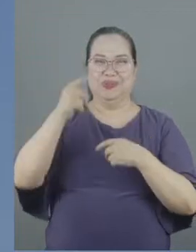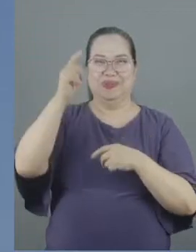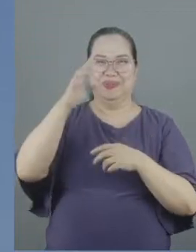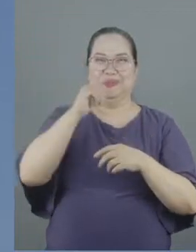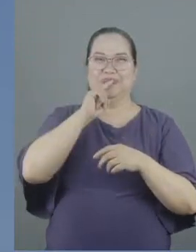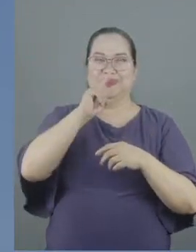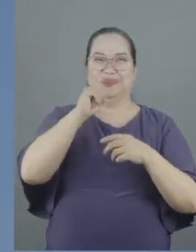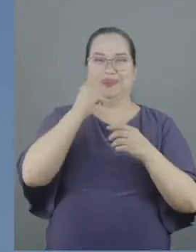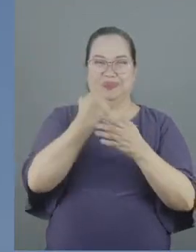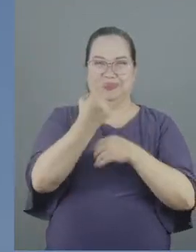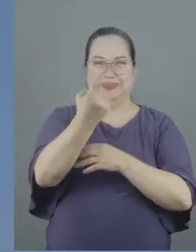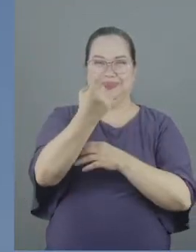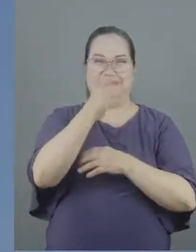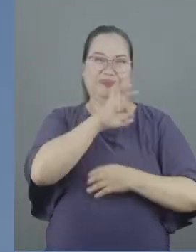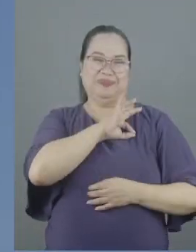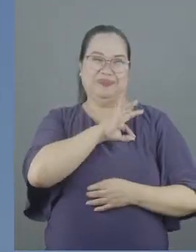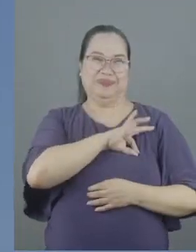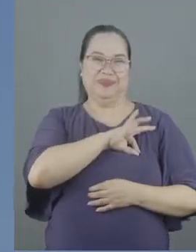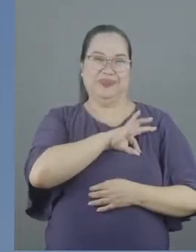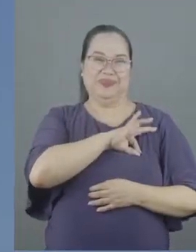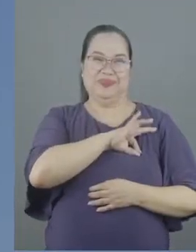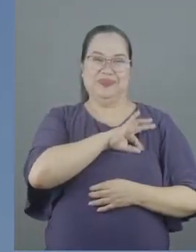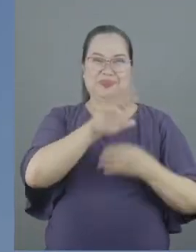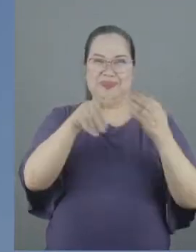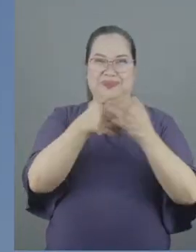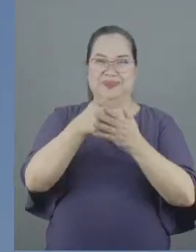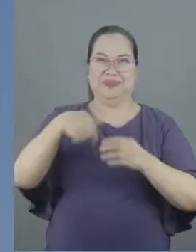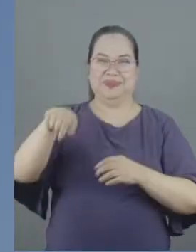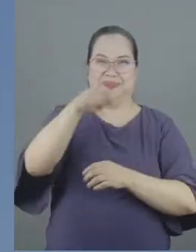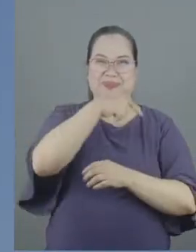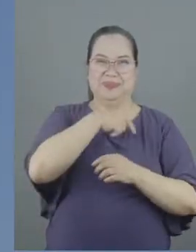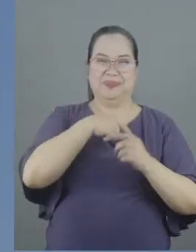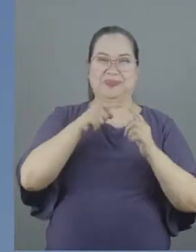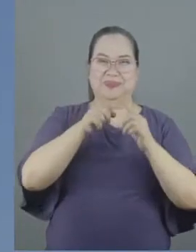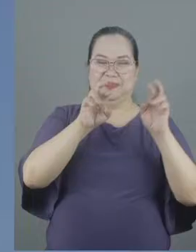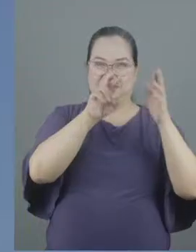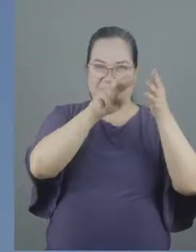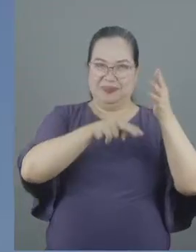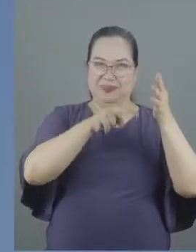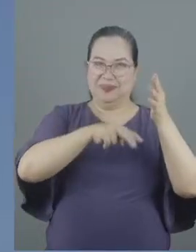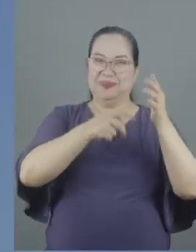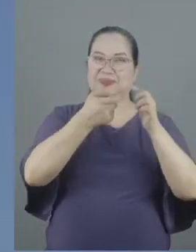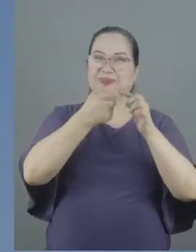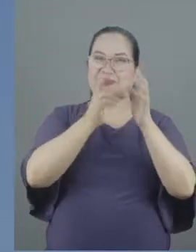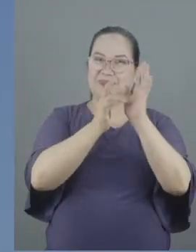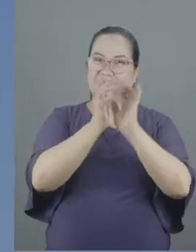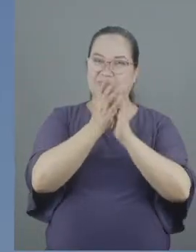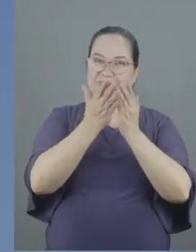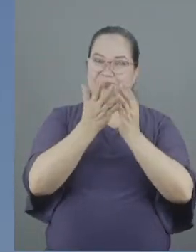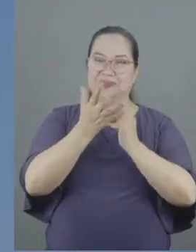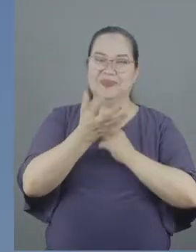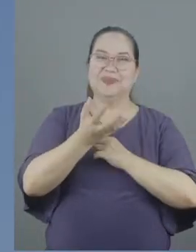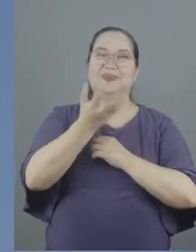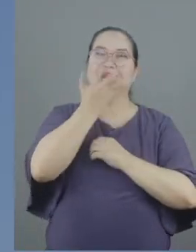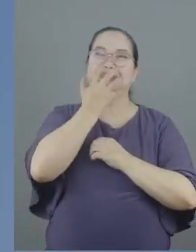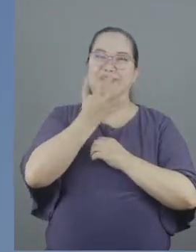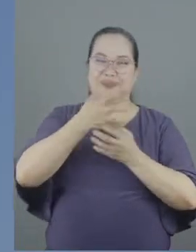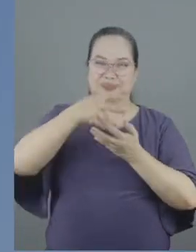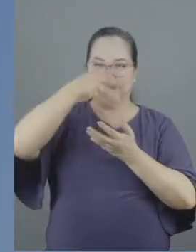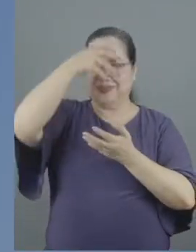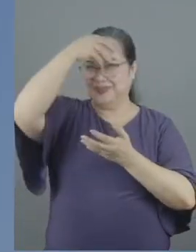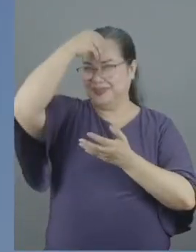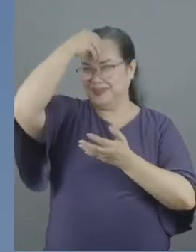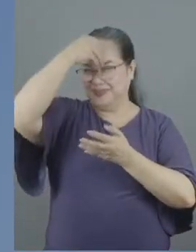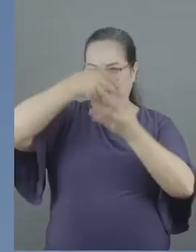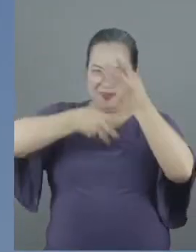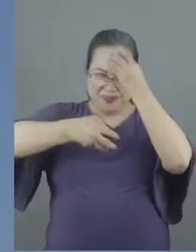is a singular privilege for all of us to be reading from it, drinking from it, learning from